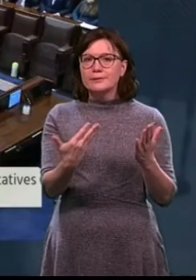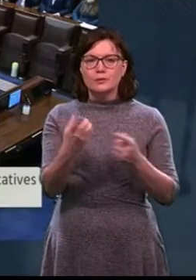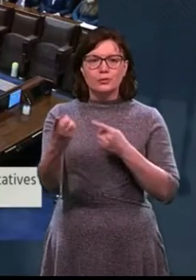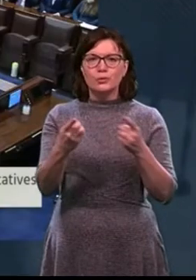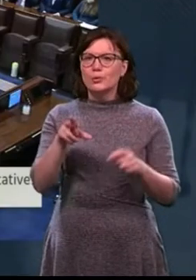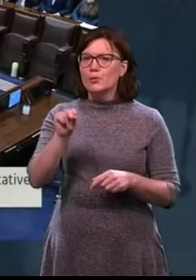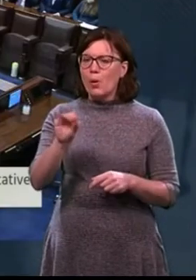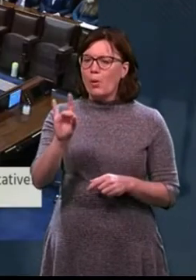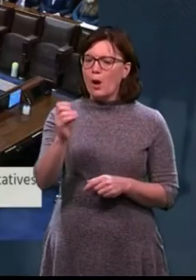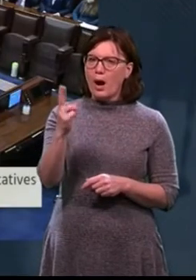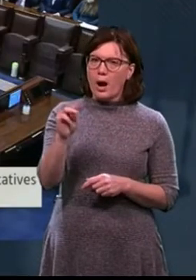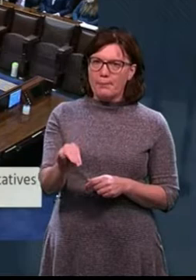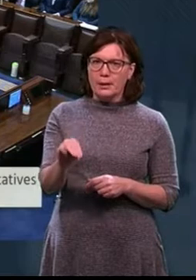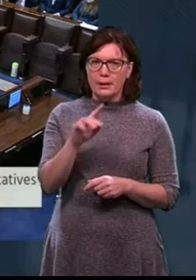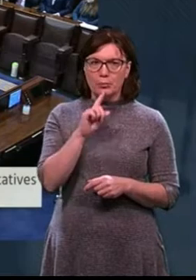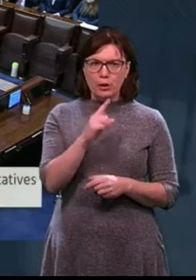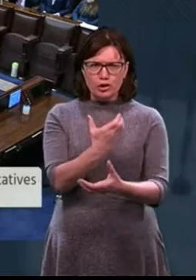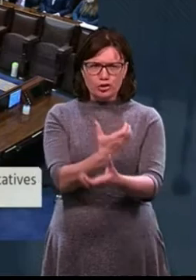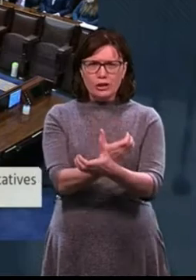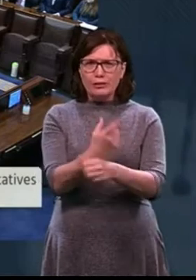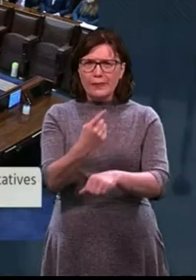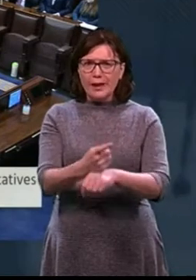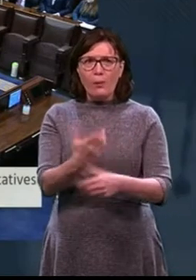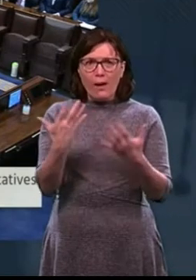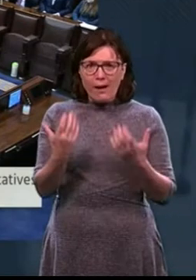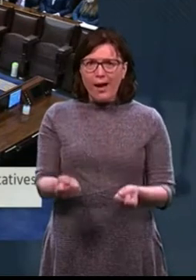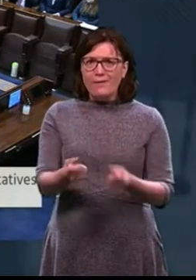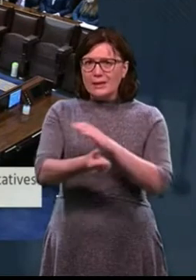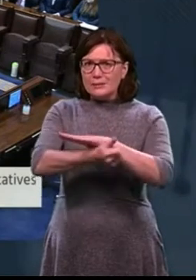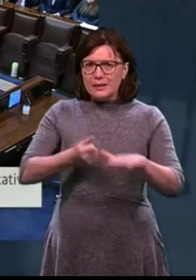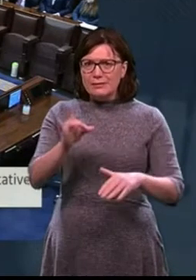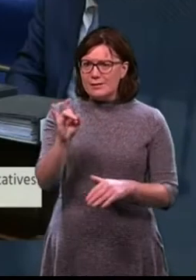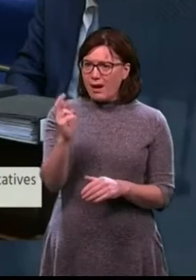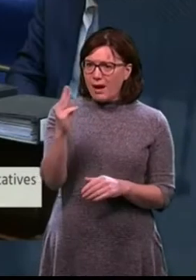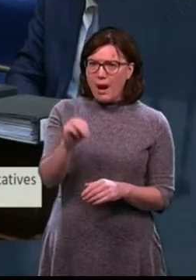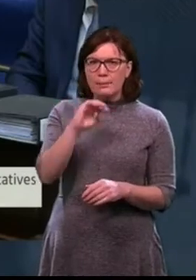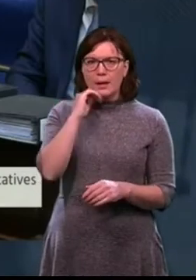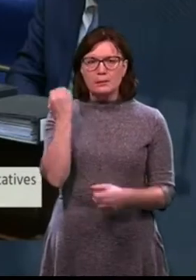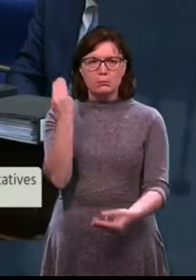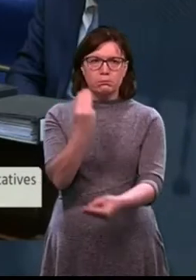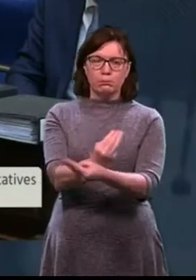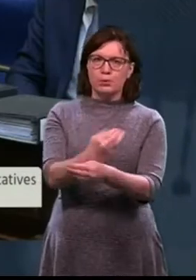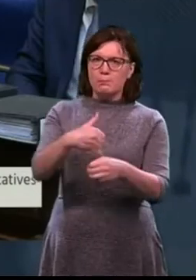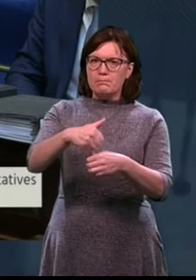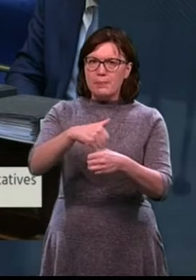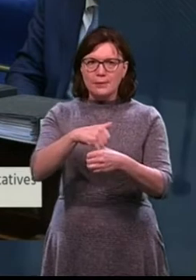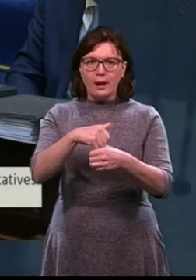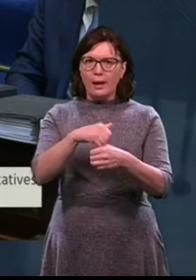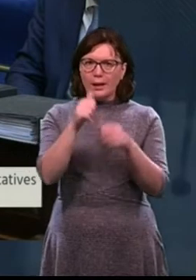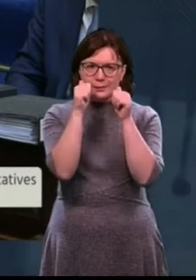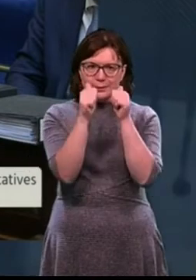Children were harmed here by a complete failure of clinical performance and oversight,